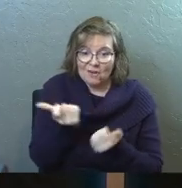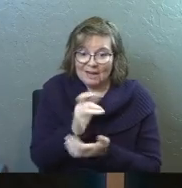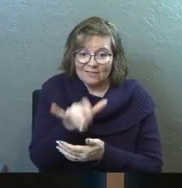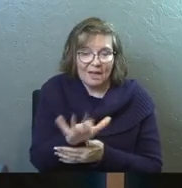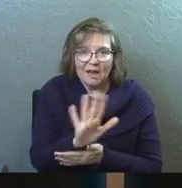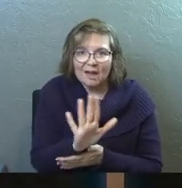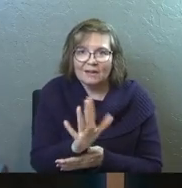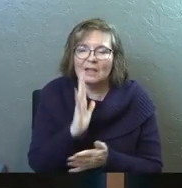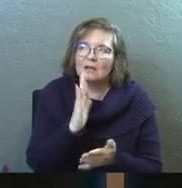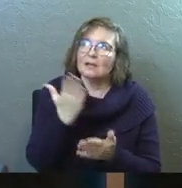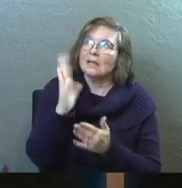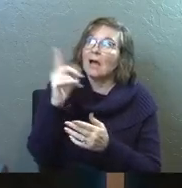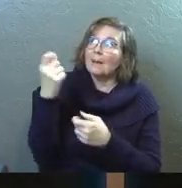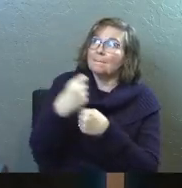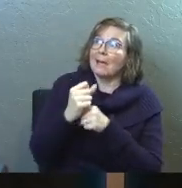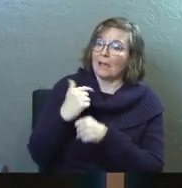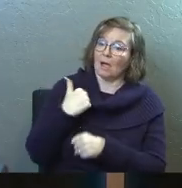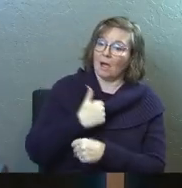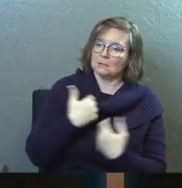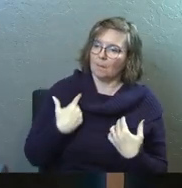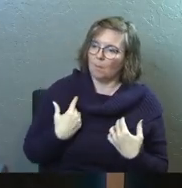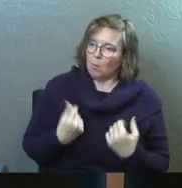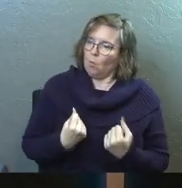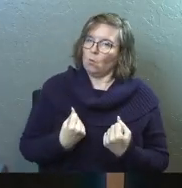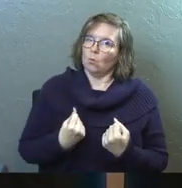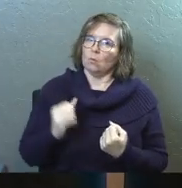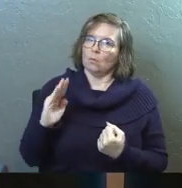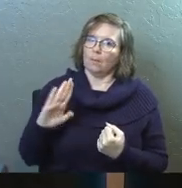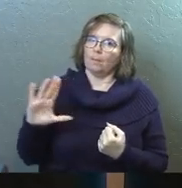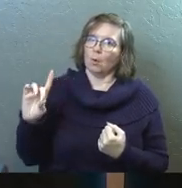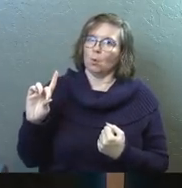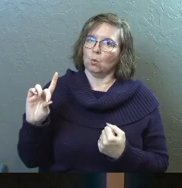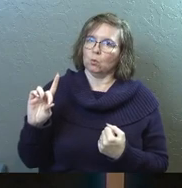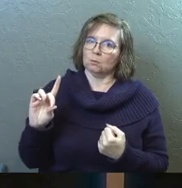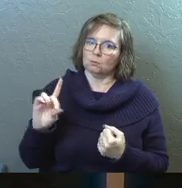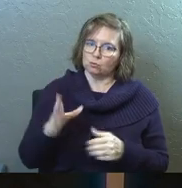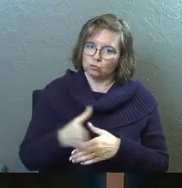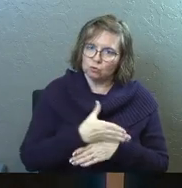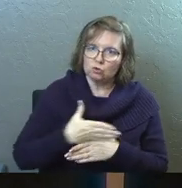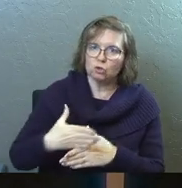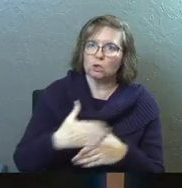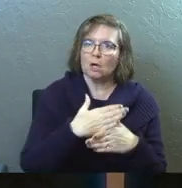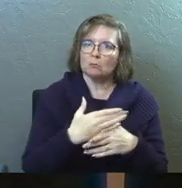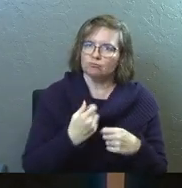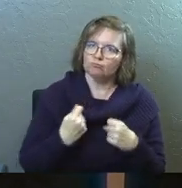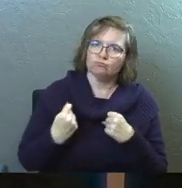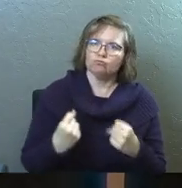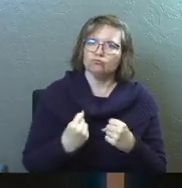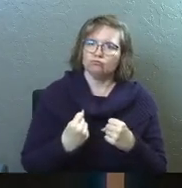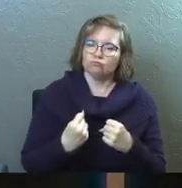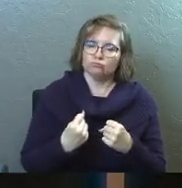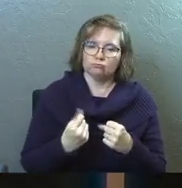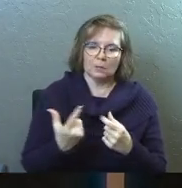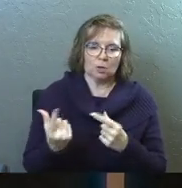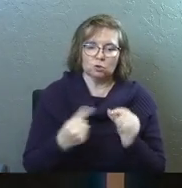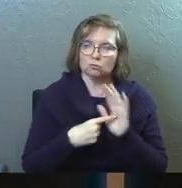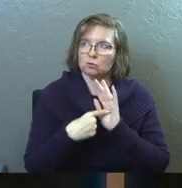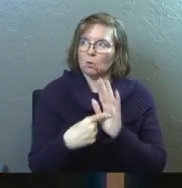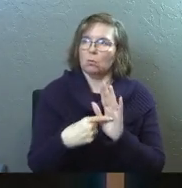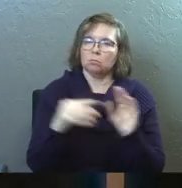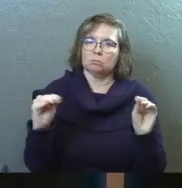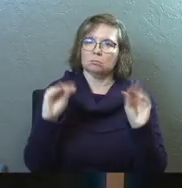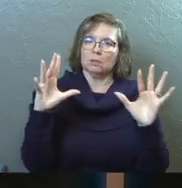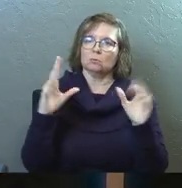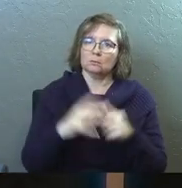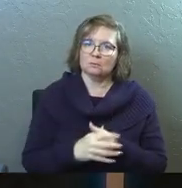for any of that. They say, God, would you make us bold to get out there and actually share the message and to perform signs and